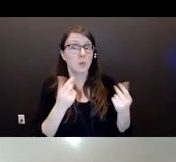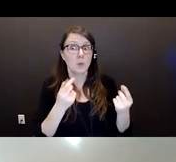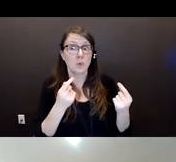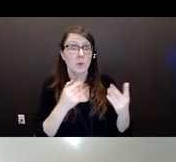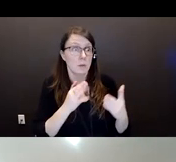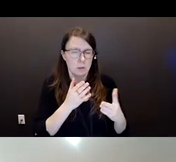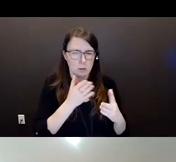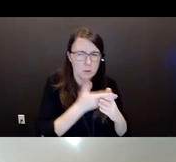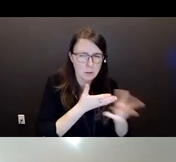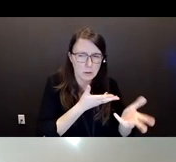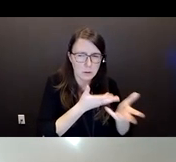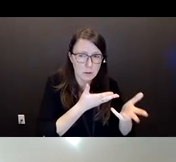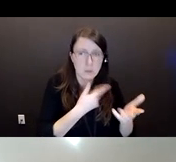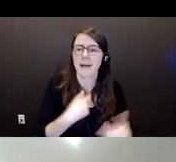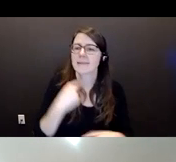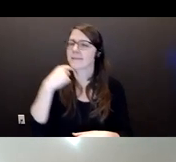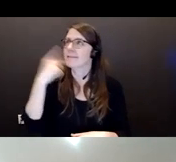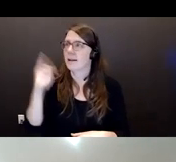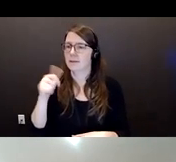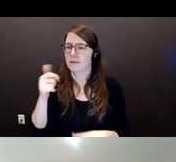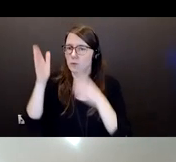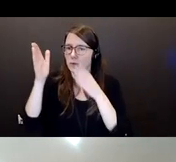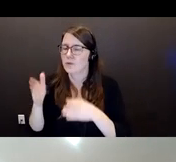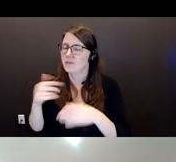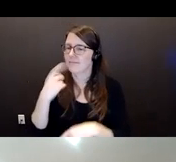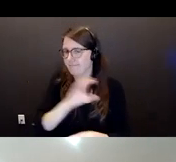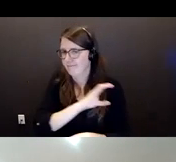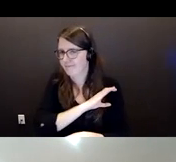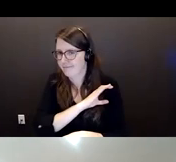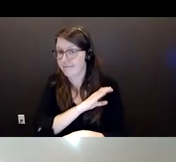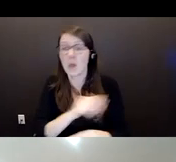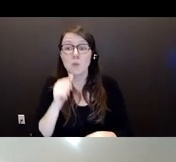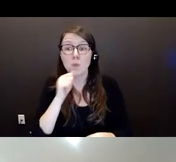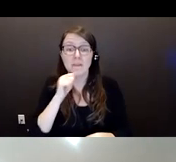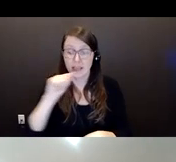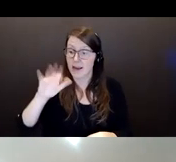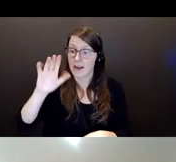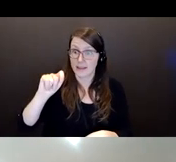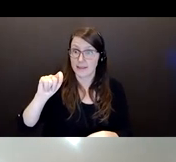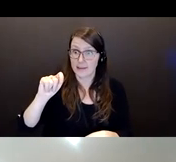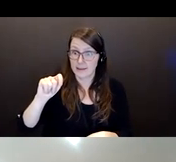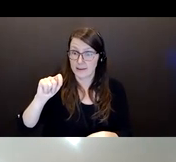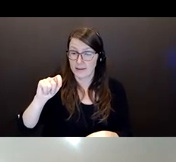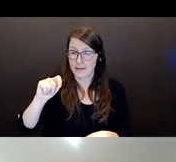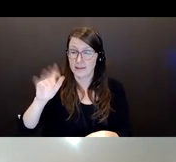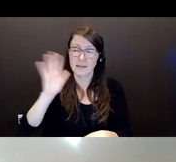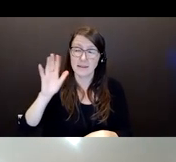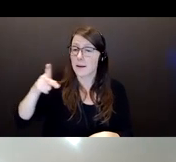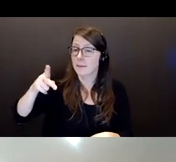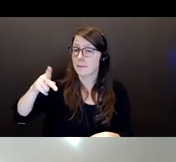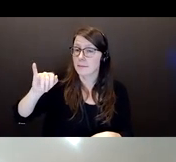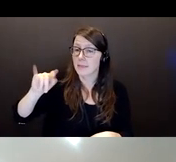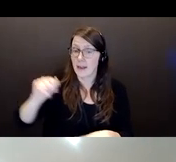The Privacy Act allows you to do it. It was changed in 2015 for PETA to permit you to speak on behalf